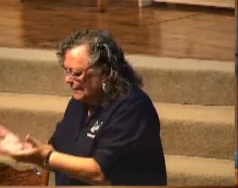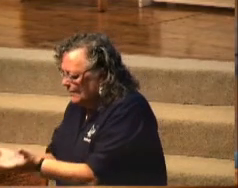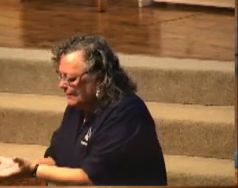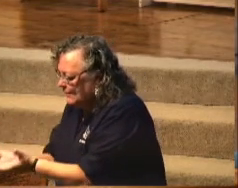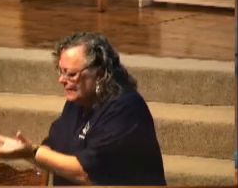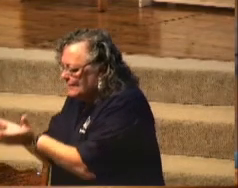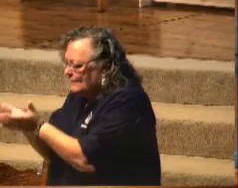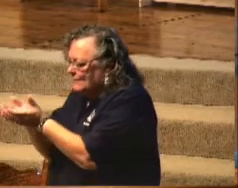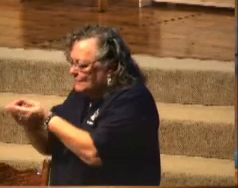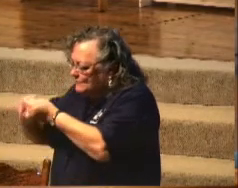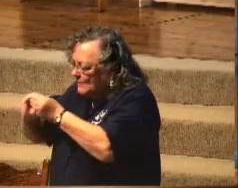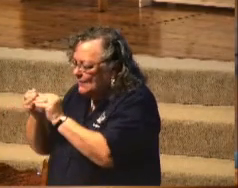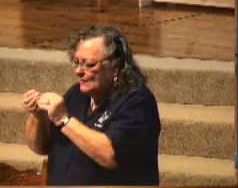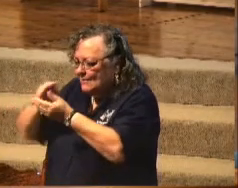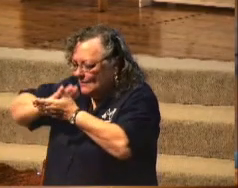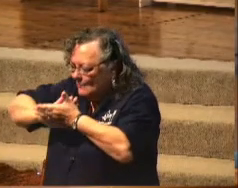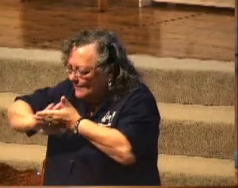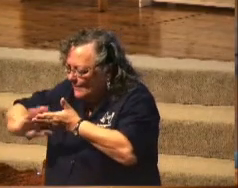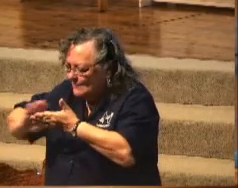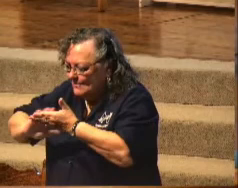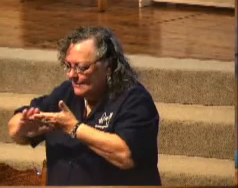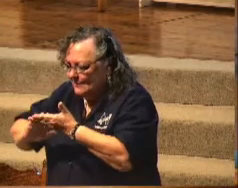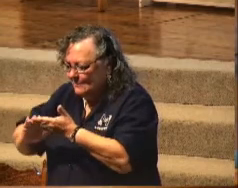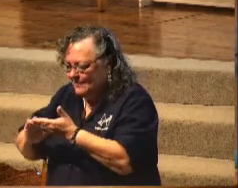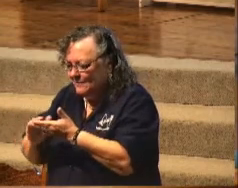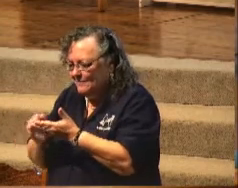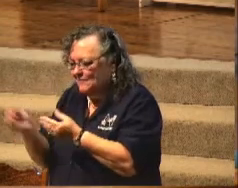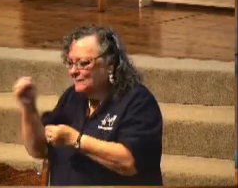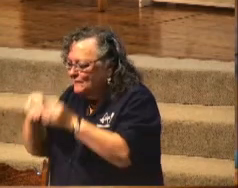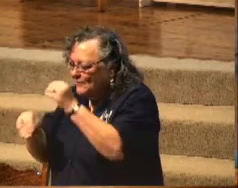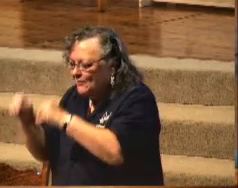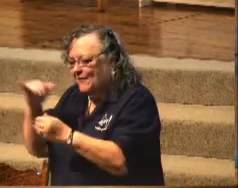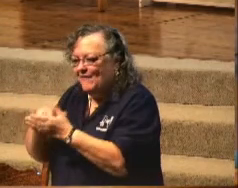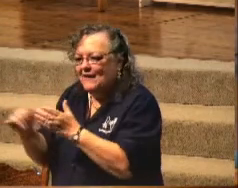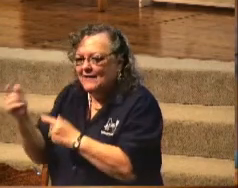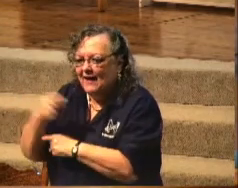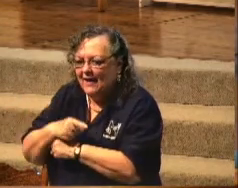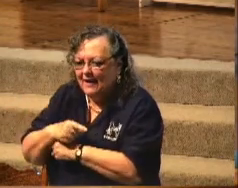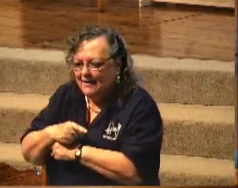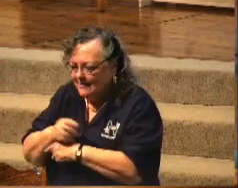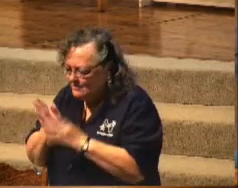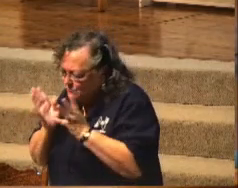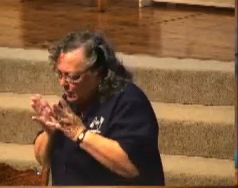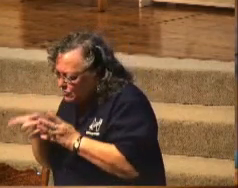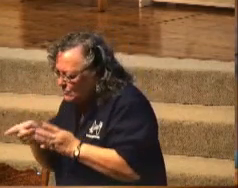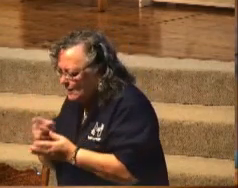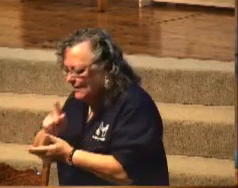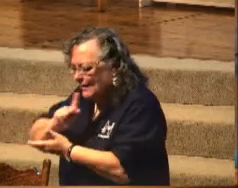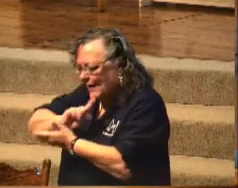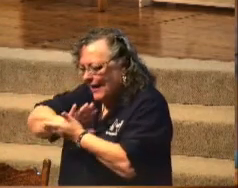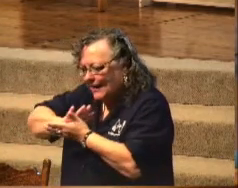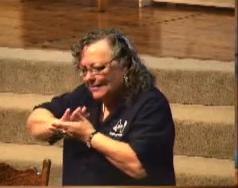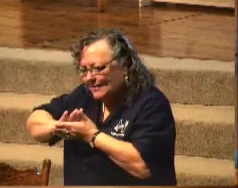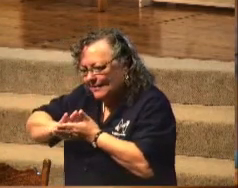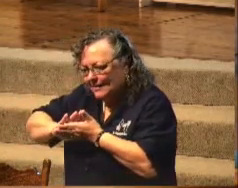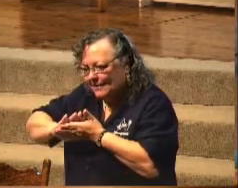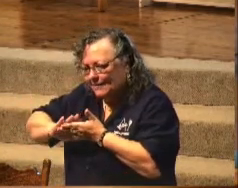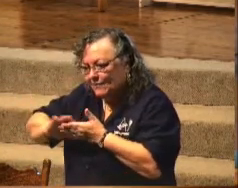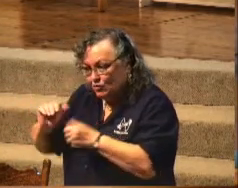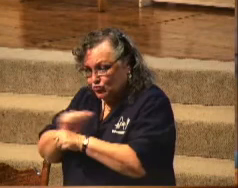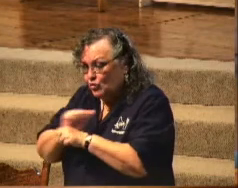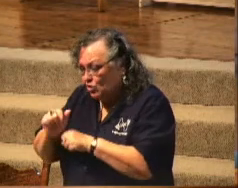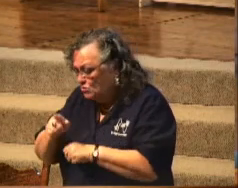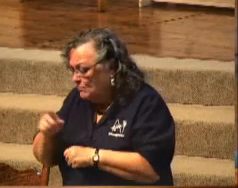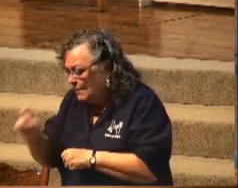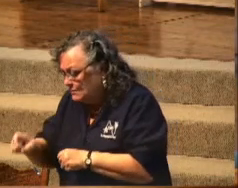mended and cleansed it, and filled it that day, spoke to it kindly. There's work you must